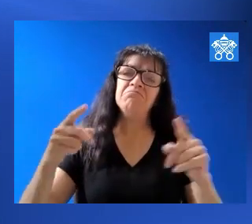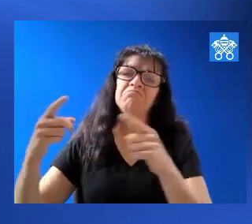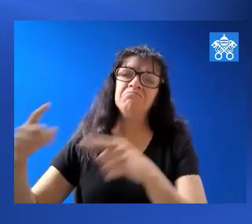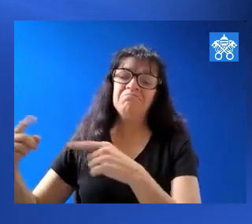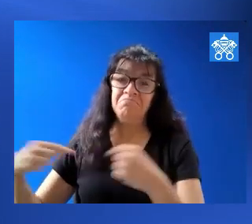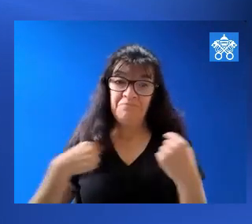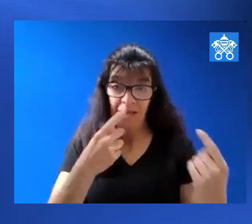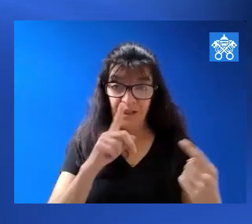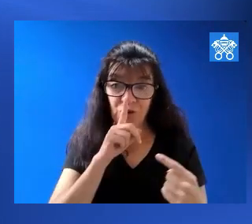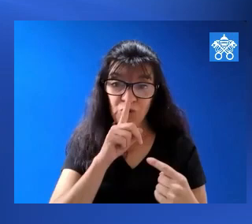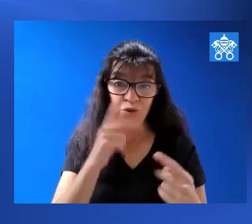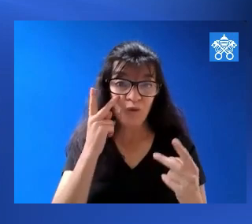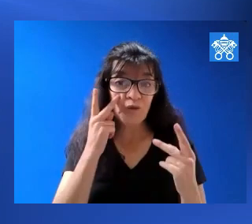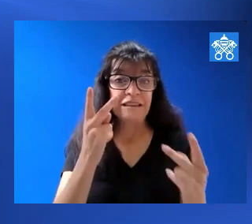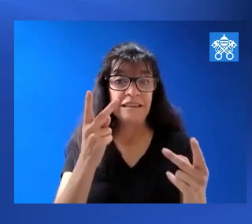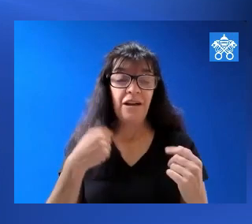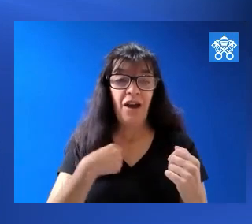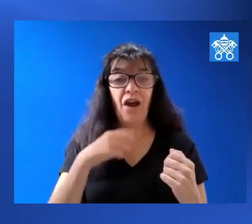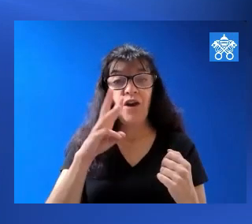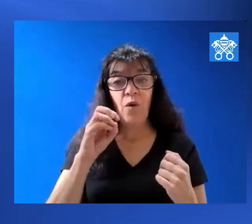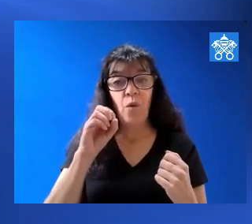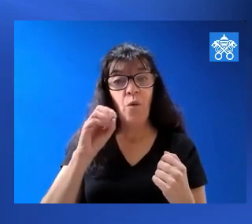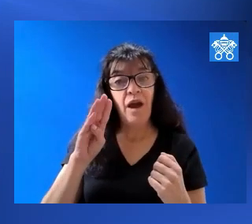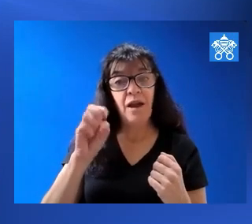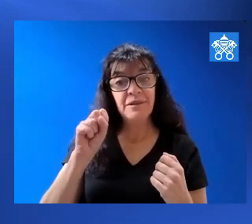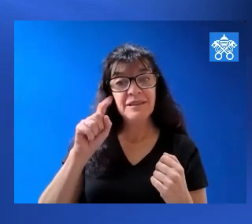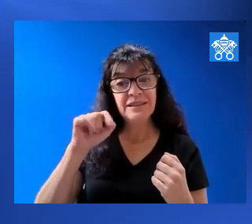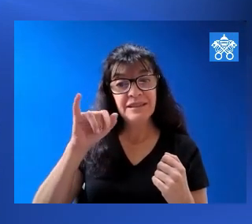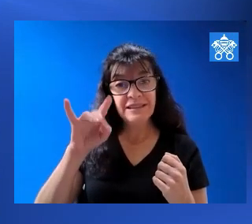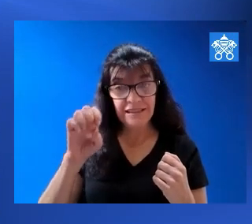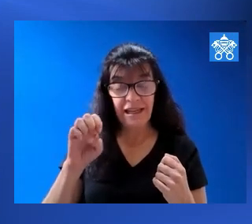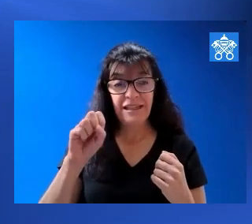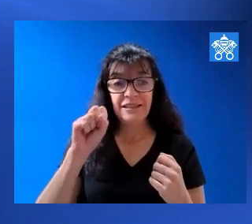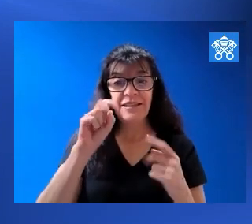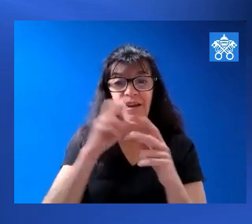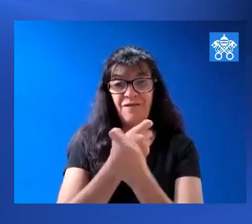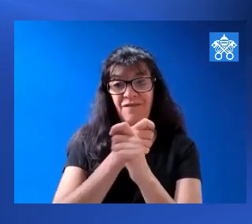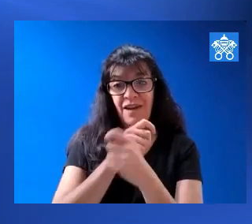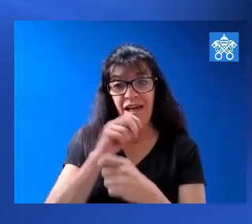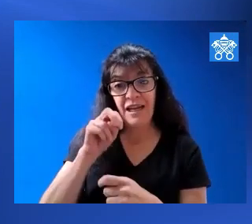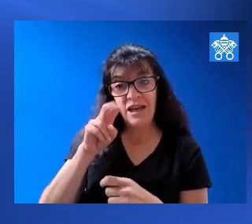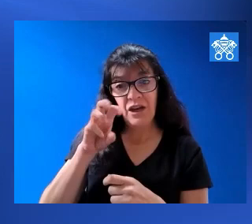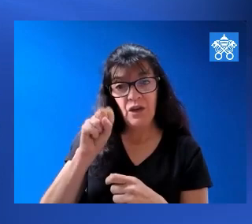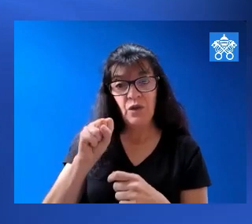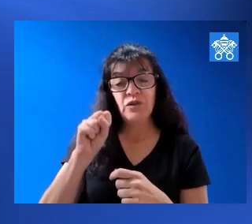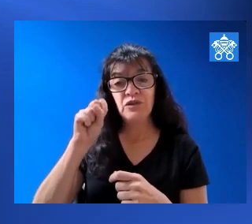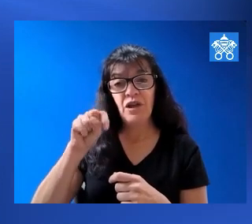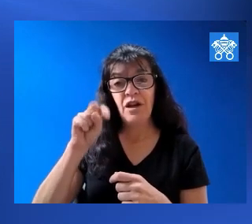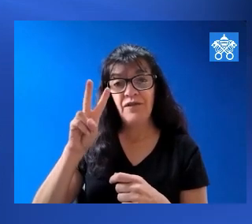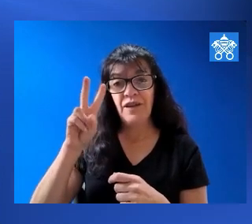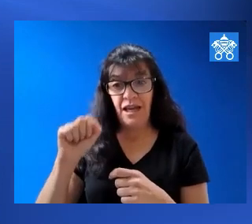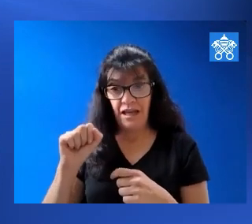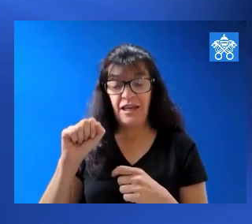So be sure to check it all out on our website vaticannews.va and our social media profiles Facebook